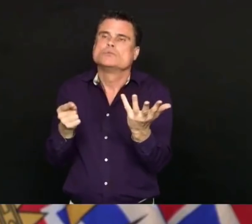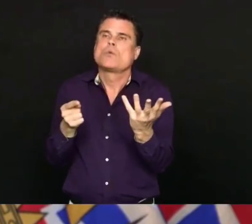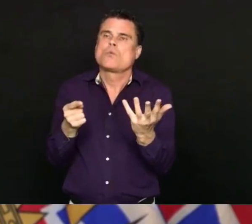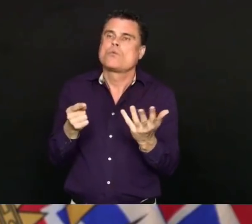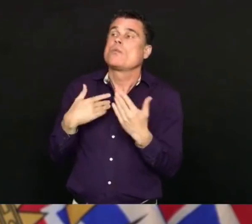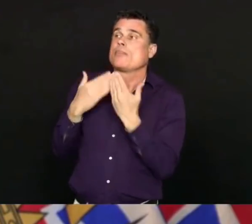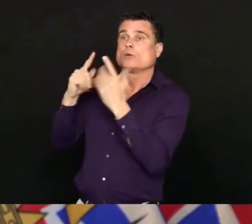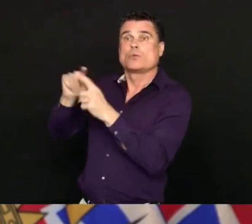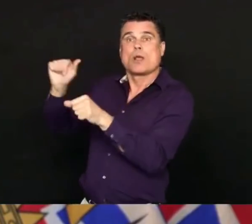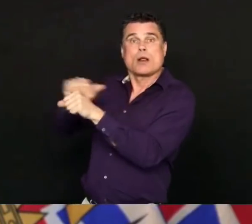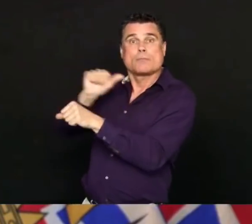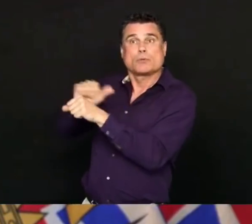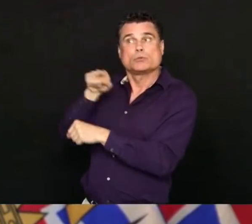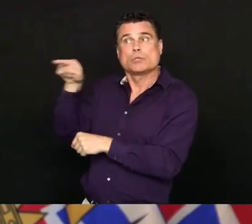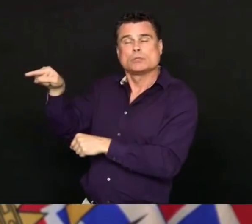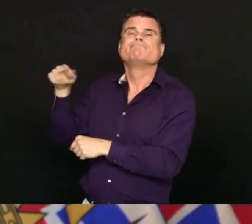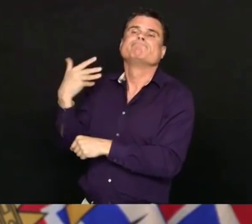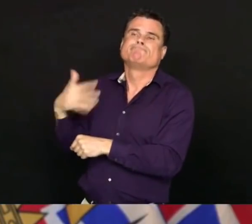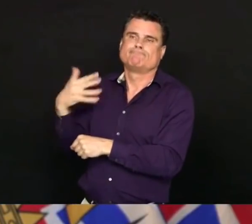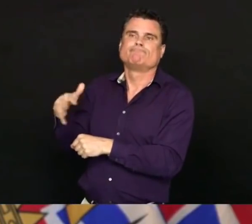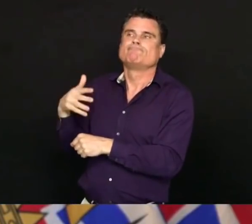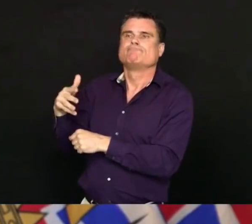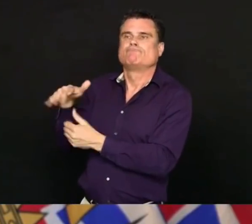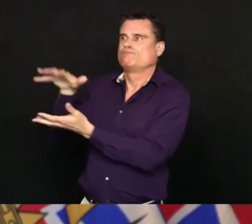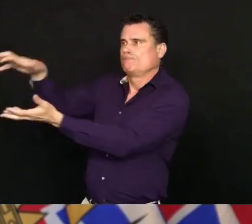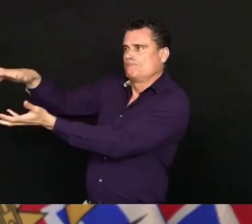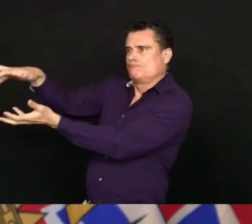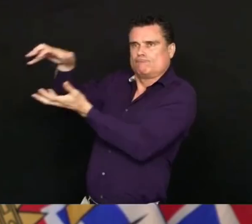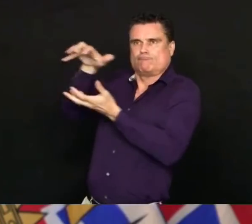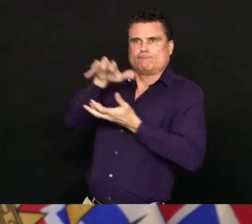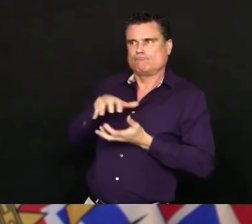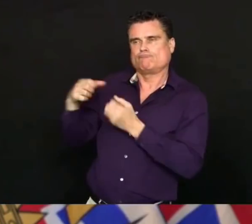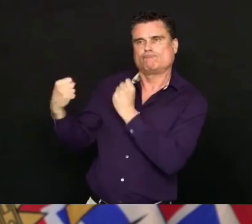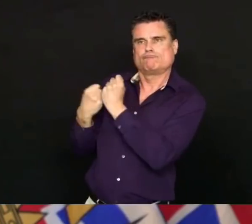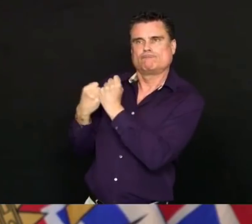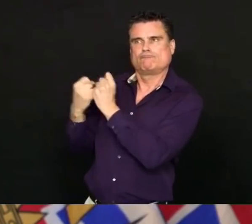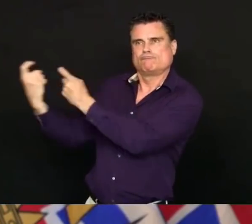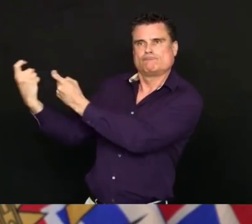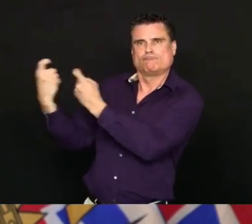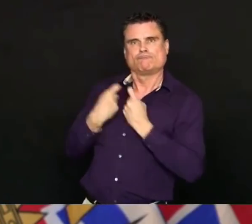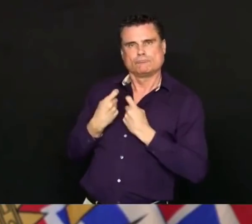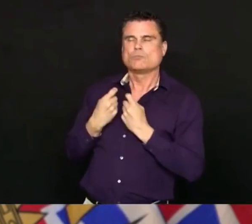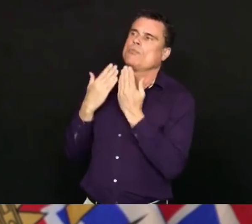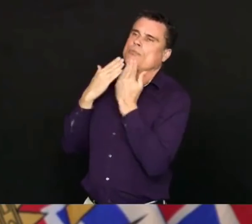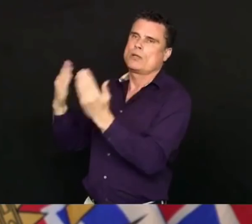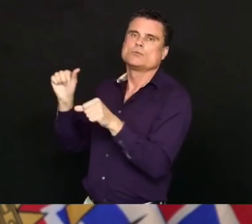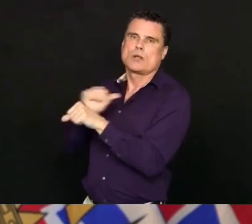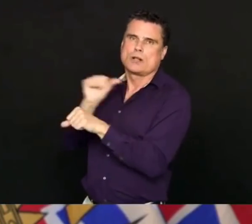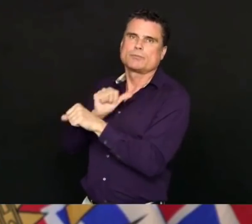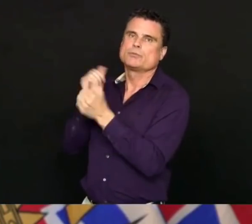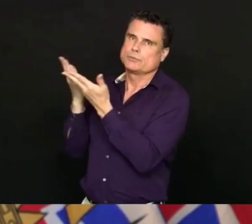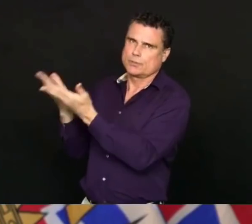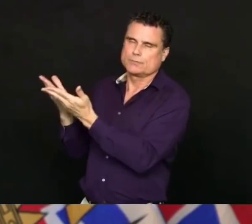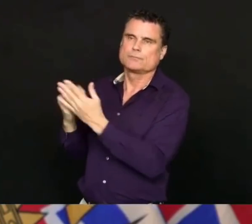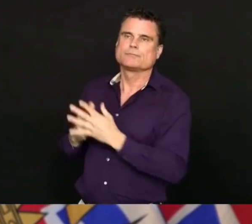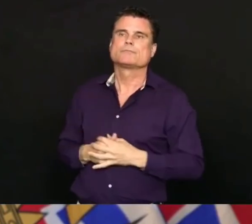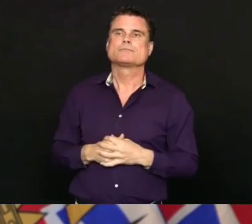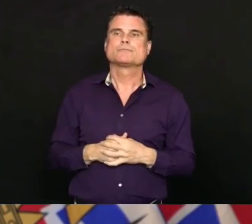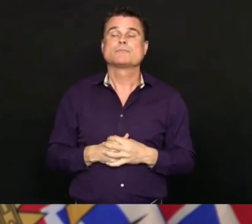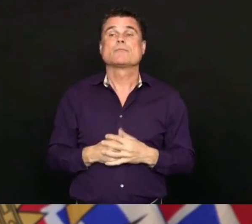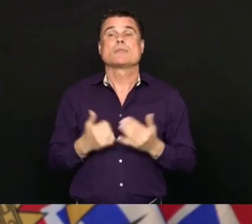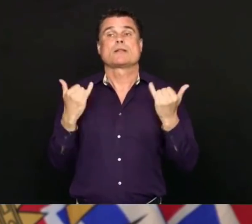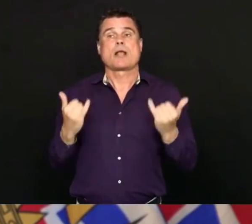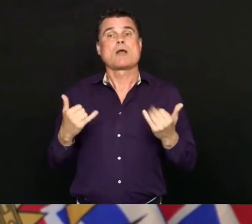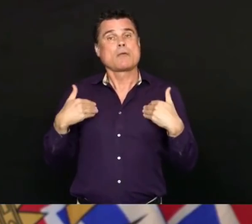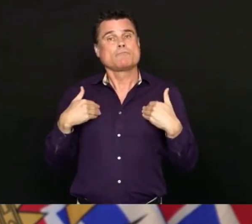British Columbia over the last few days. That's fabulous. We have enough PPE to meet our current demand, but we